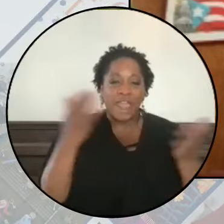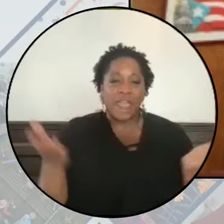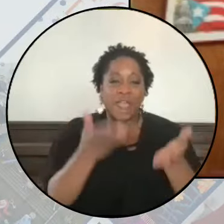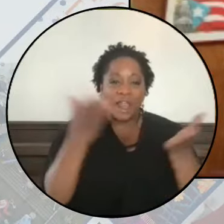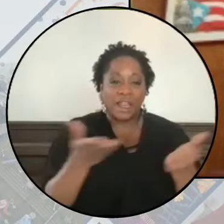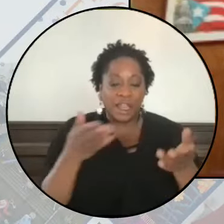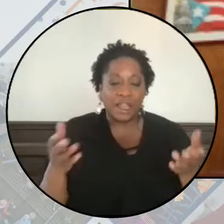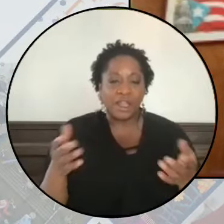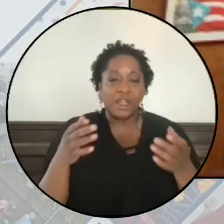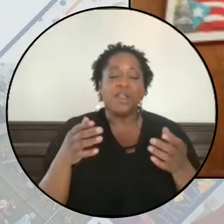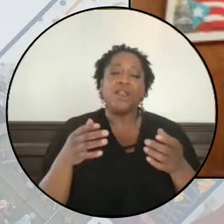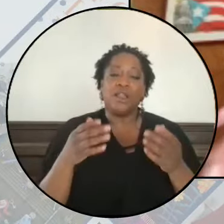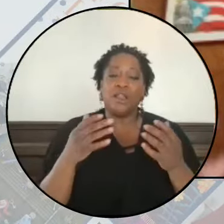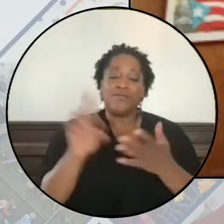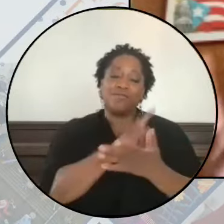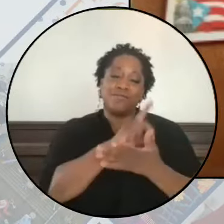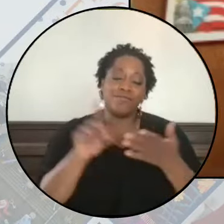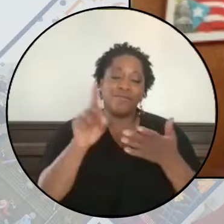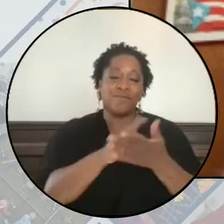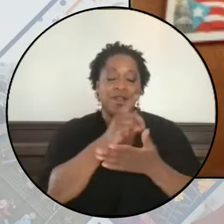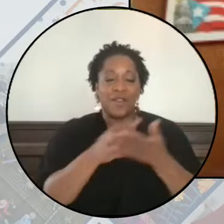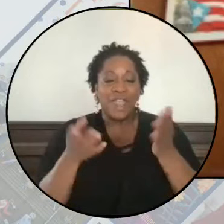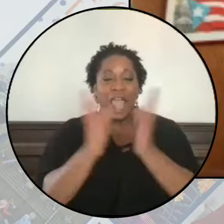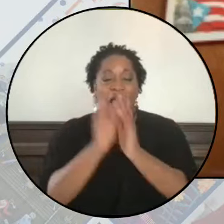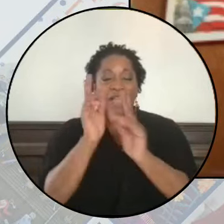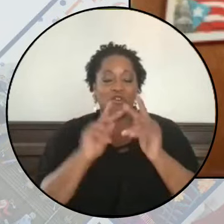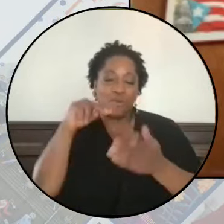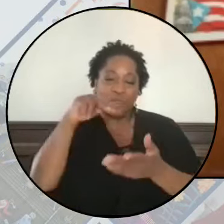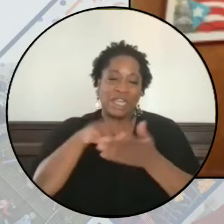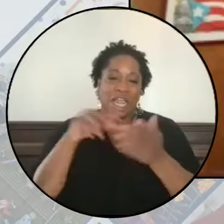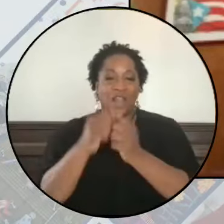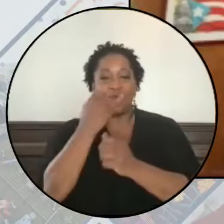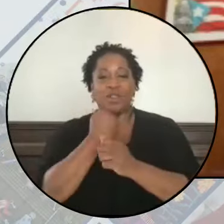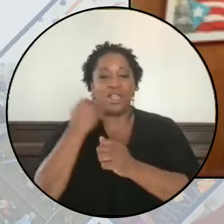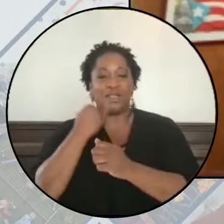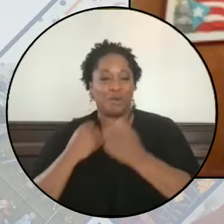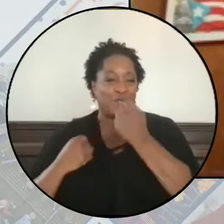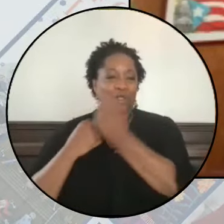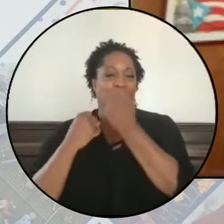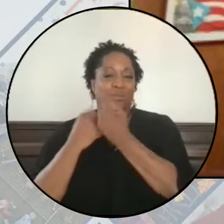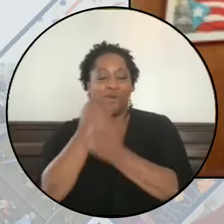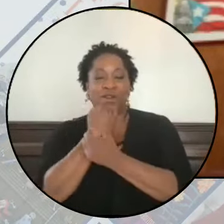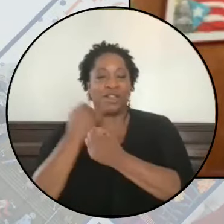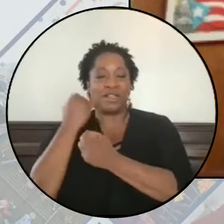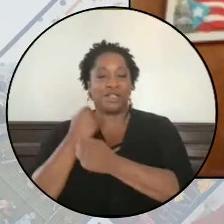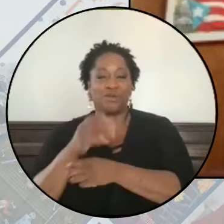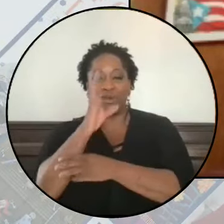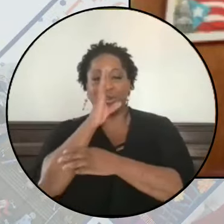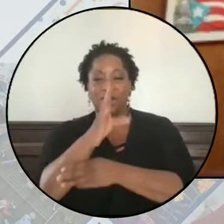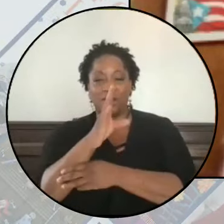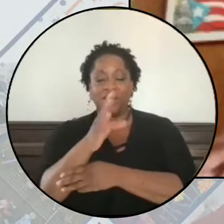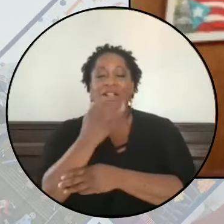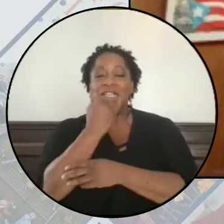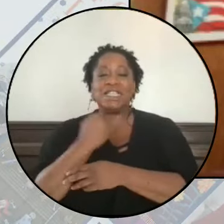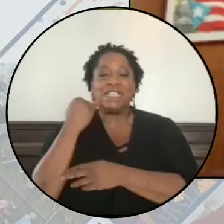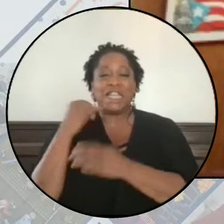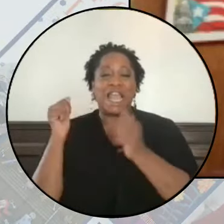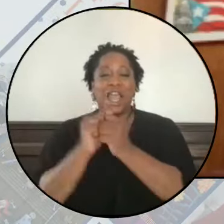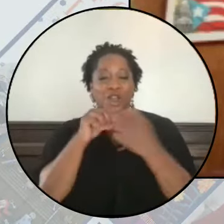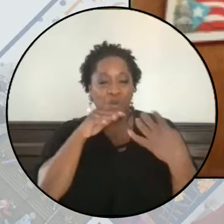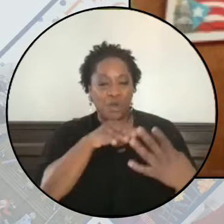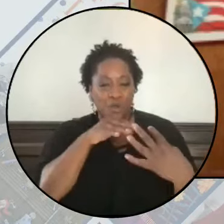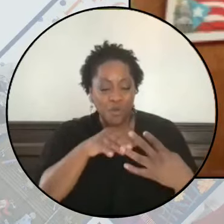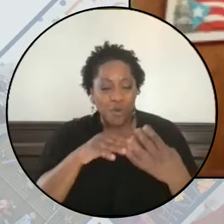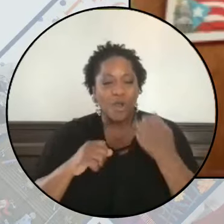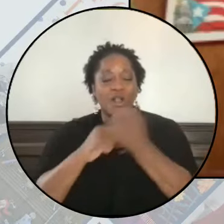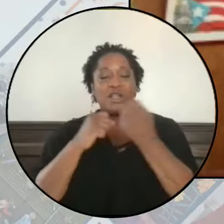racism, calling for people to quote unquote stand with Israel. In lame terms, stand with genocide and war.